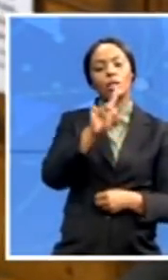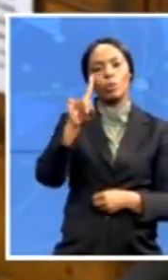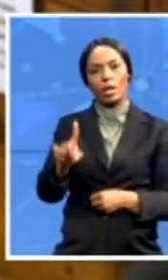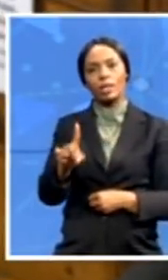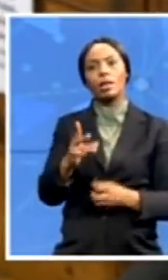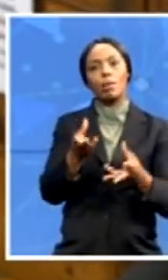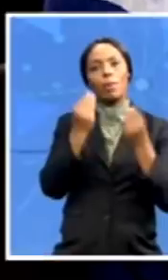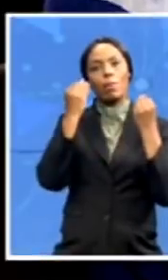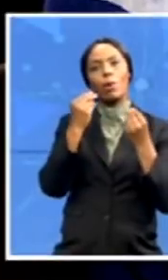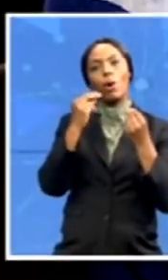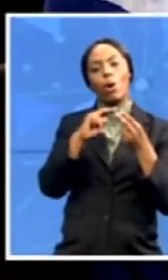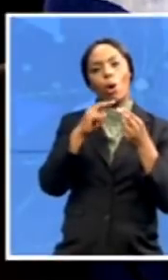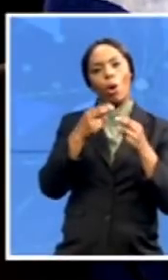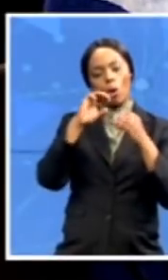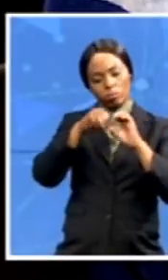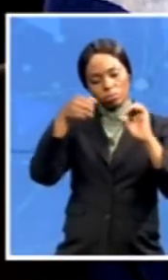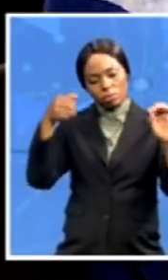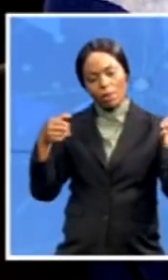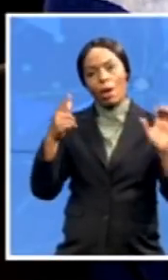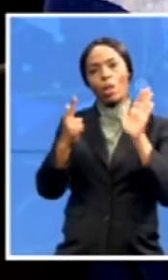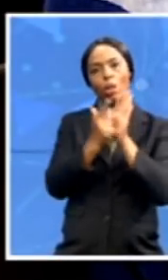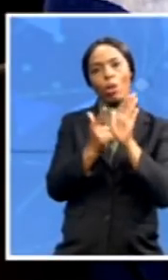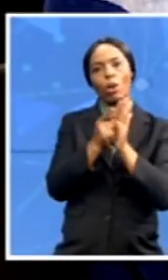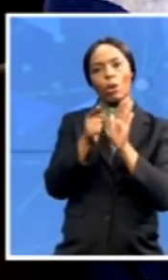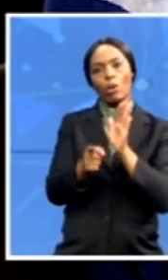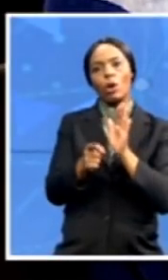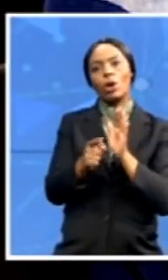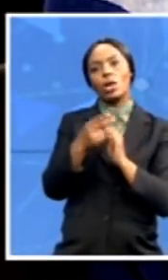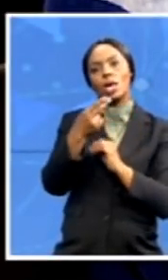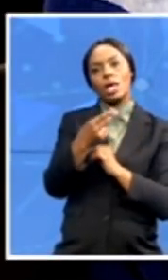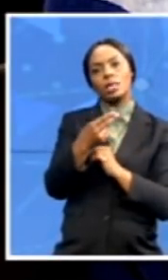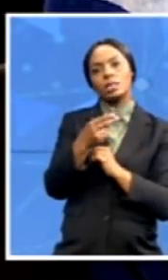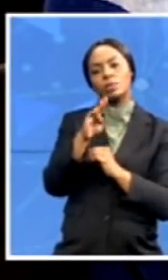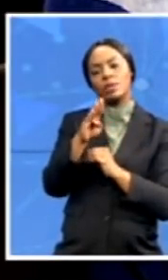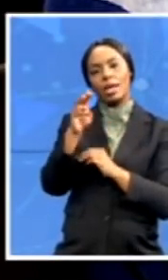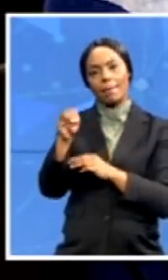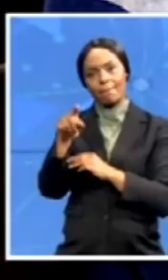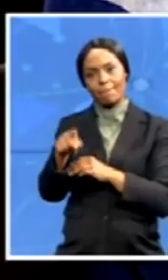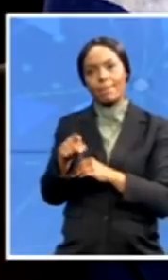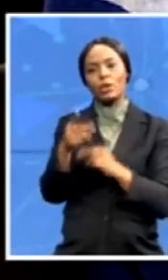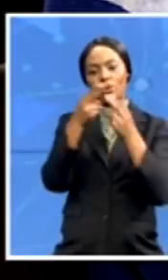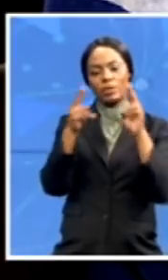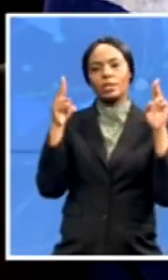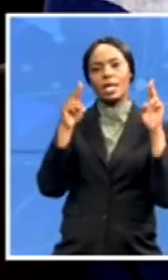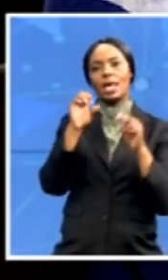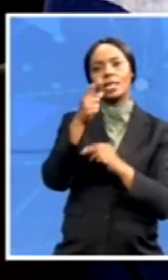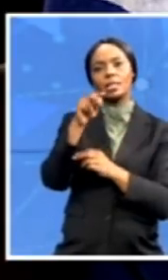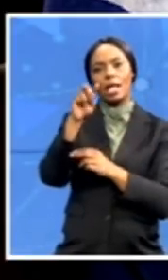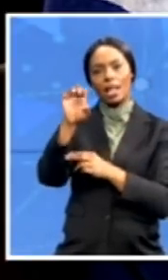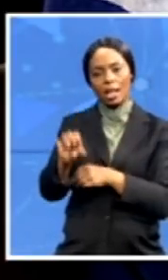University, Tel Aviv, Israel. Nineteen ninety-one, Honorary Doctorate in Philosophy,